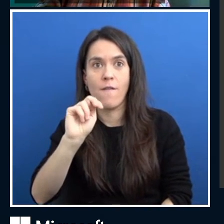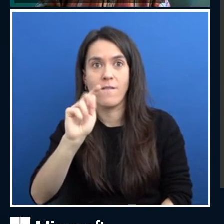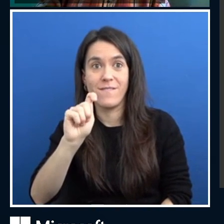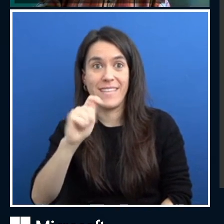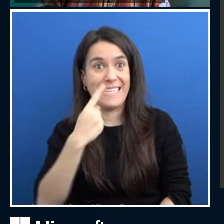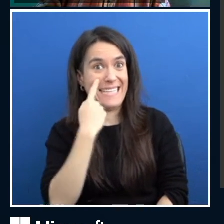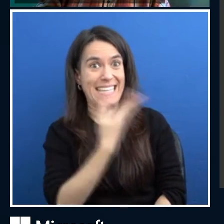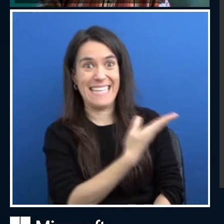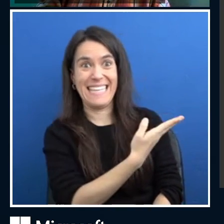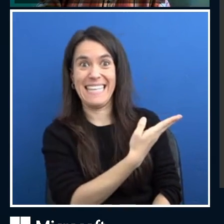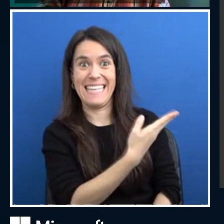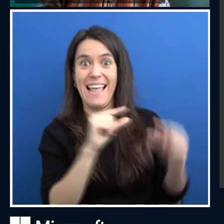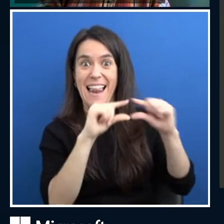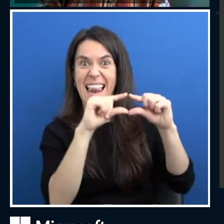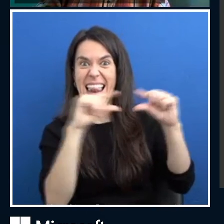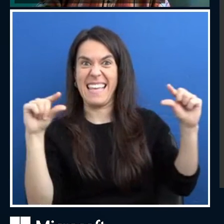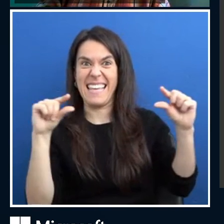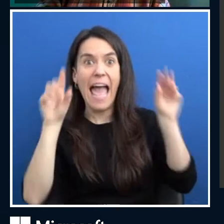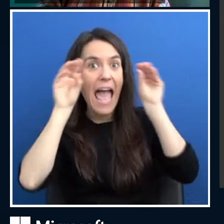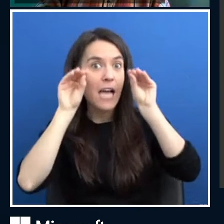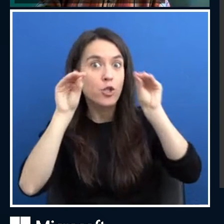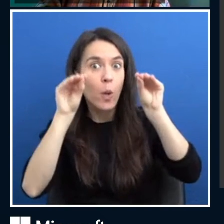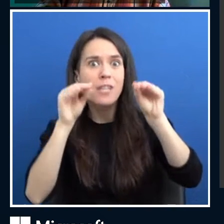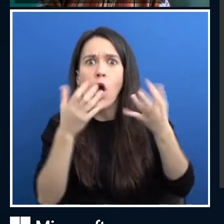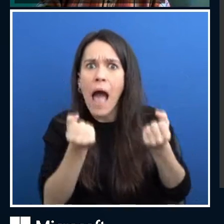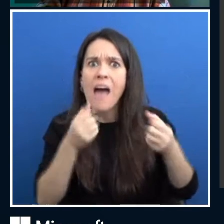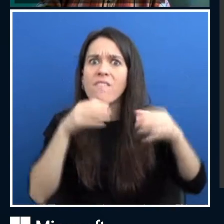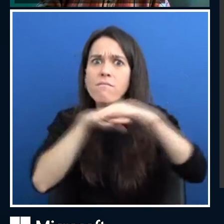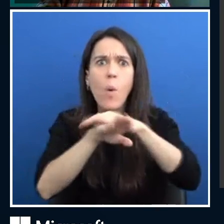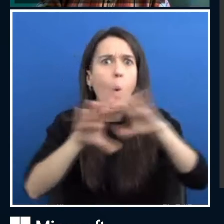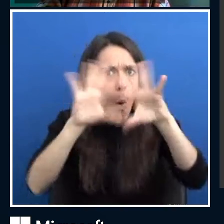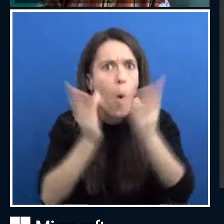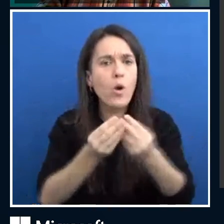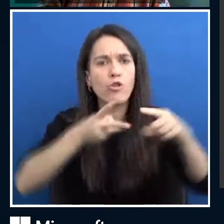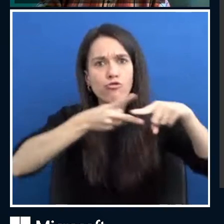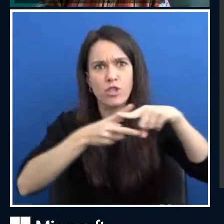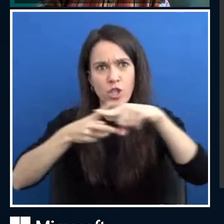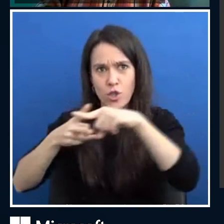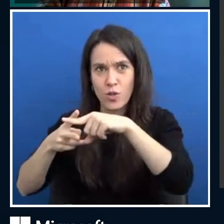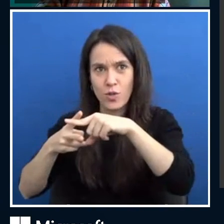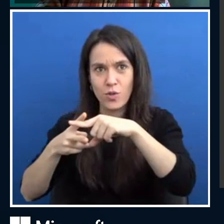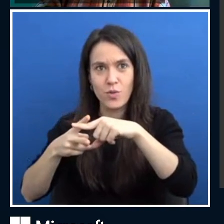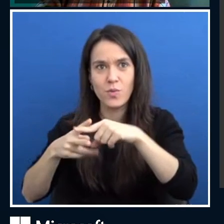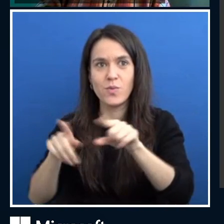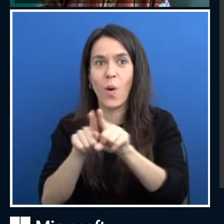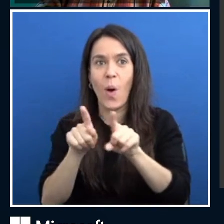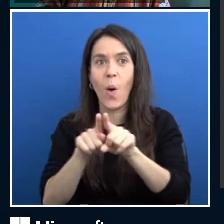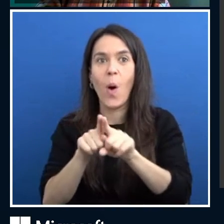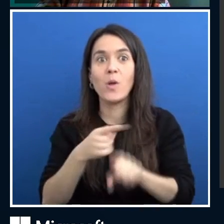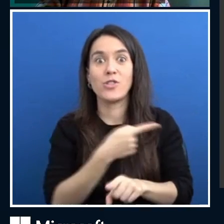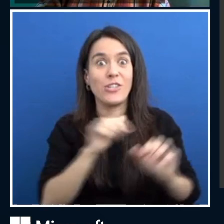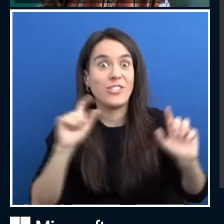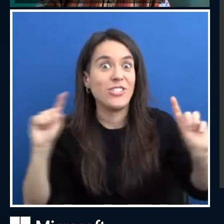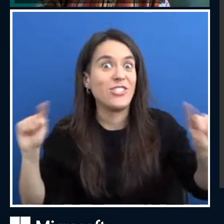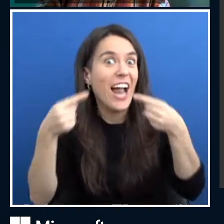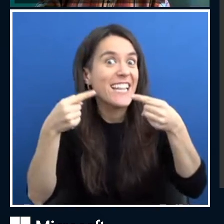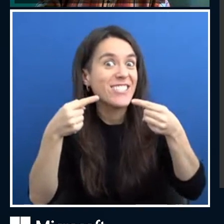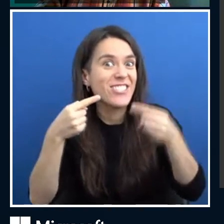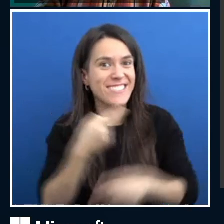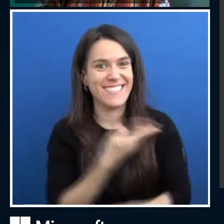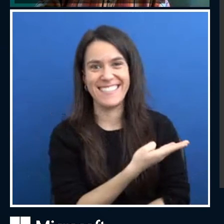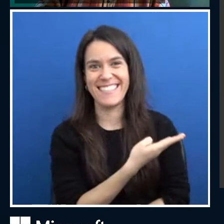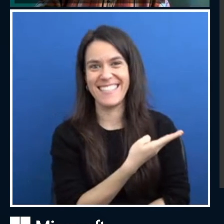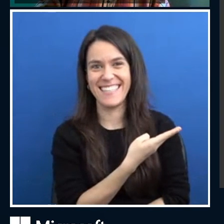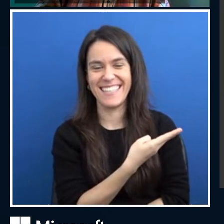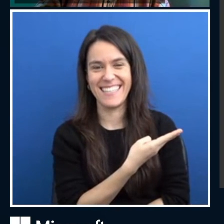forget that AI Cloud Skills Challenge. If you go to aka.ms.ai.challenge, you can actually go ahead and get